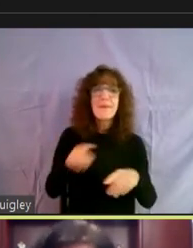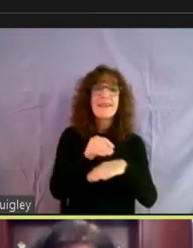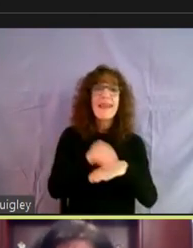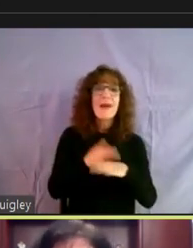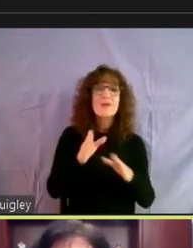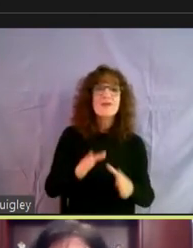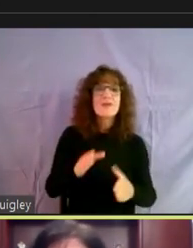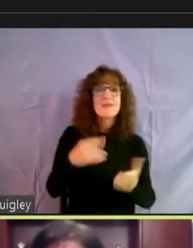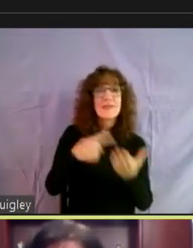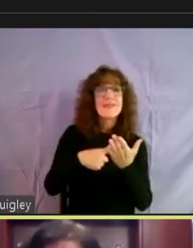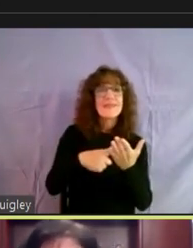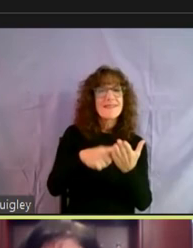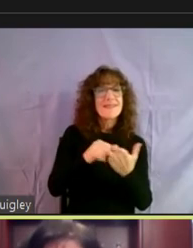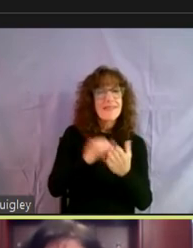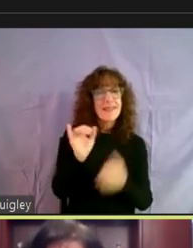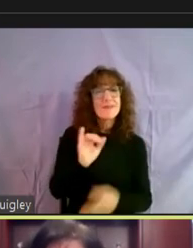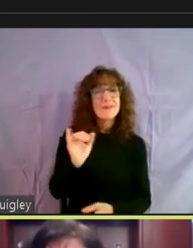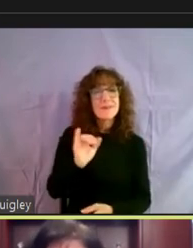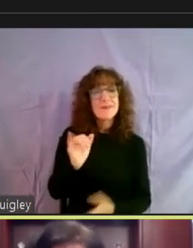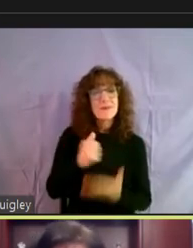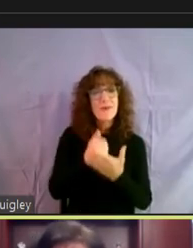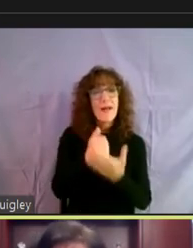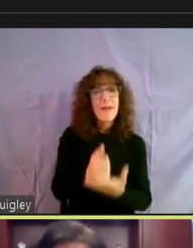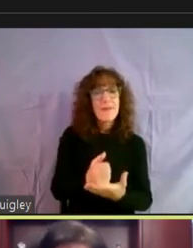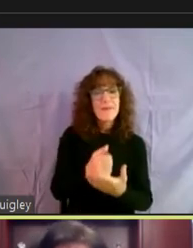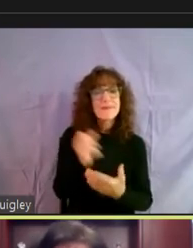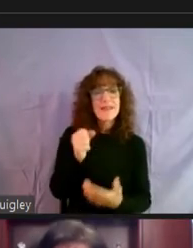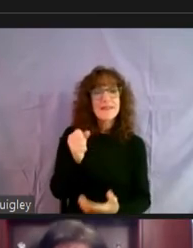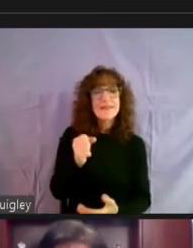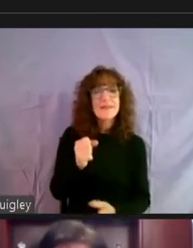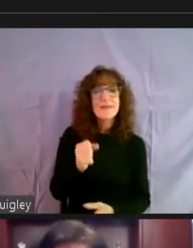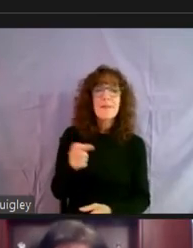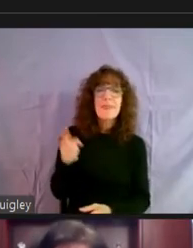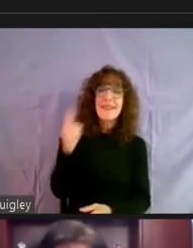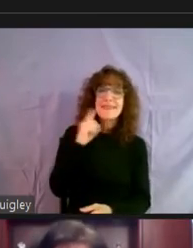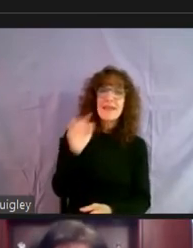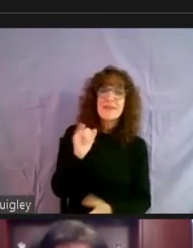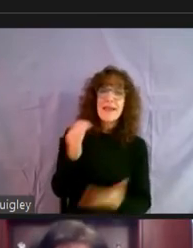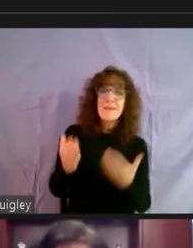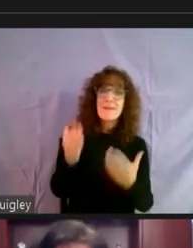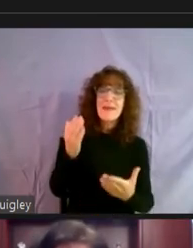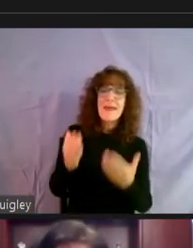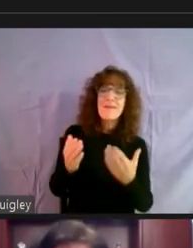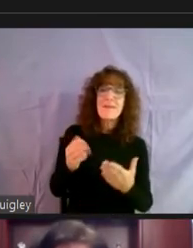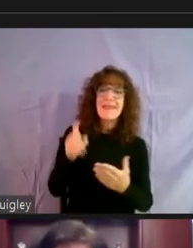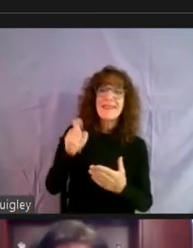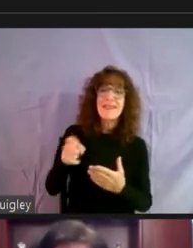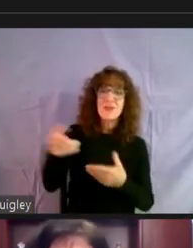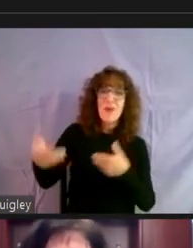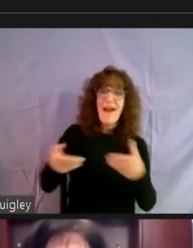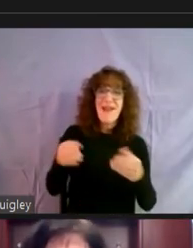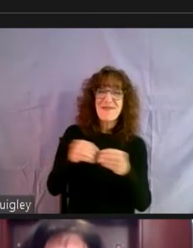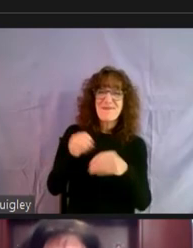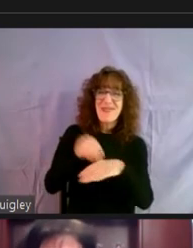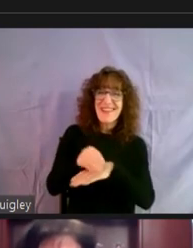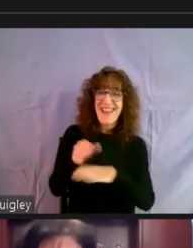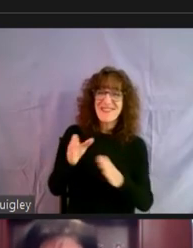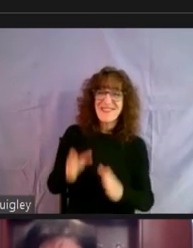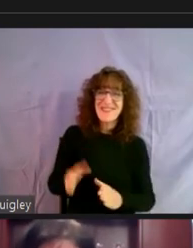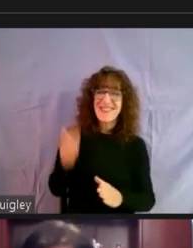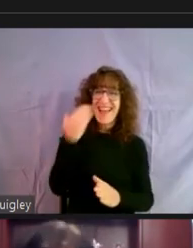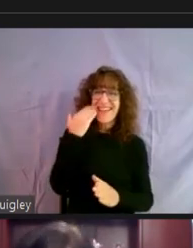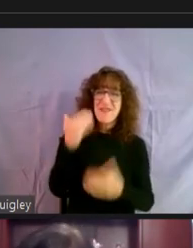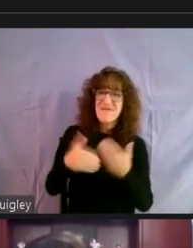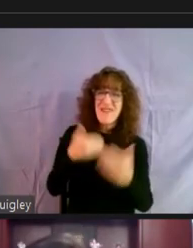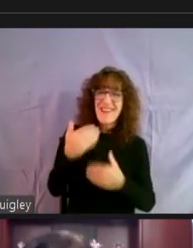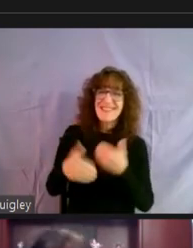available to talk to you about that too. So, yes. And it sounds like you may be needing to hire some more counselors. I know that you've been in the process of